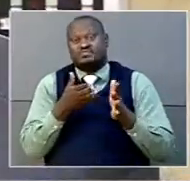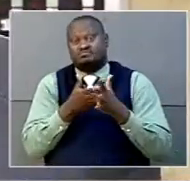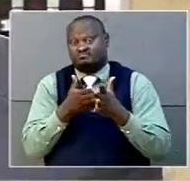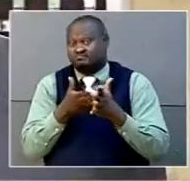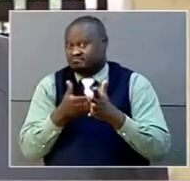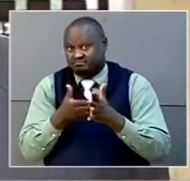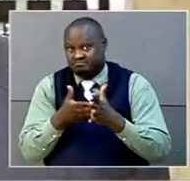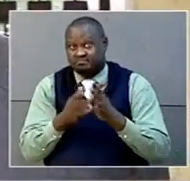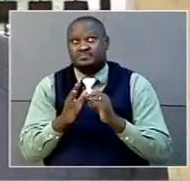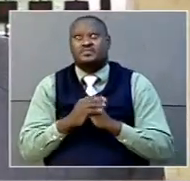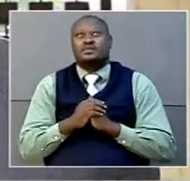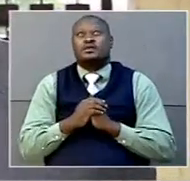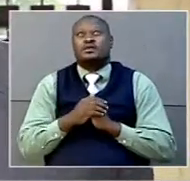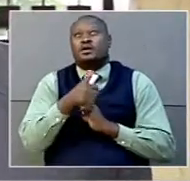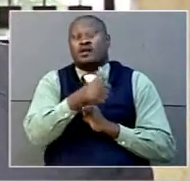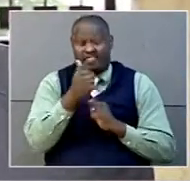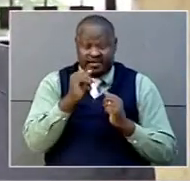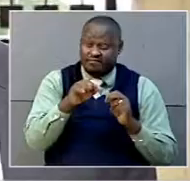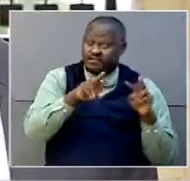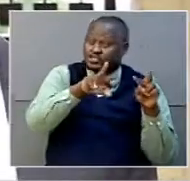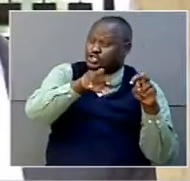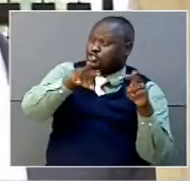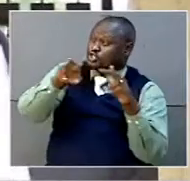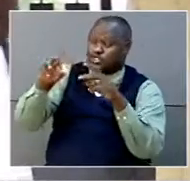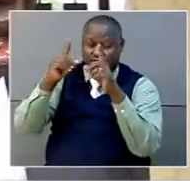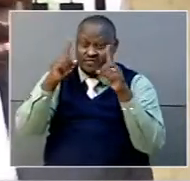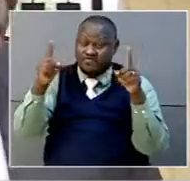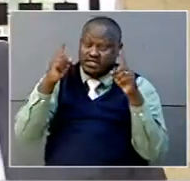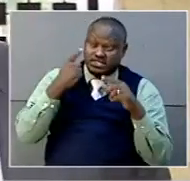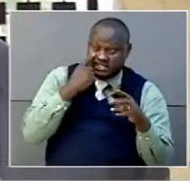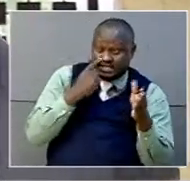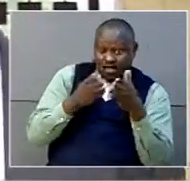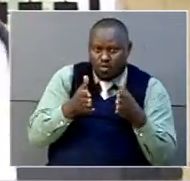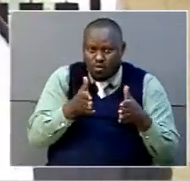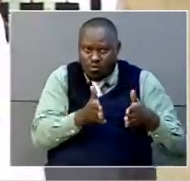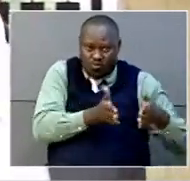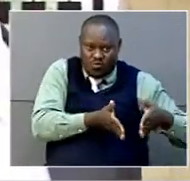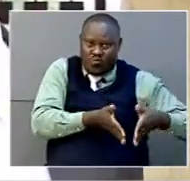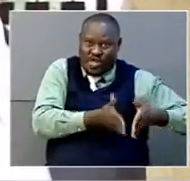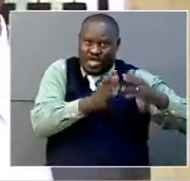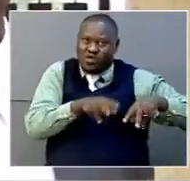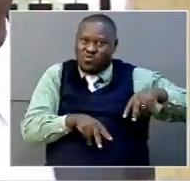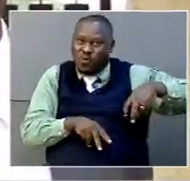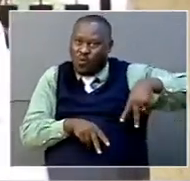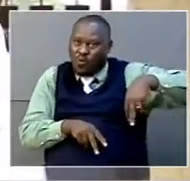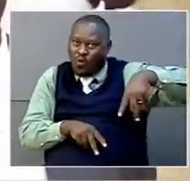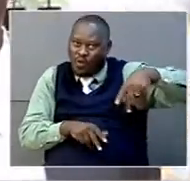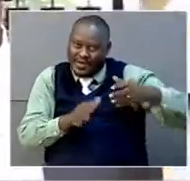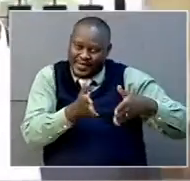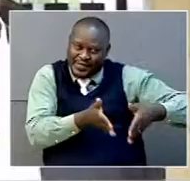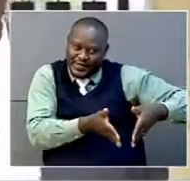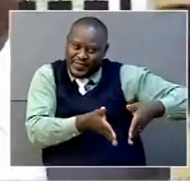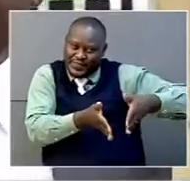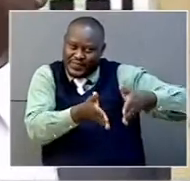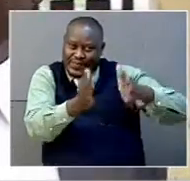difficulty. You will also see if you walk around campus, you will see that our walkways are finished in such a way that if you have,